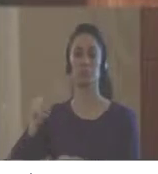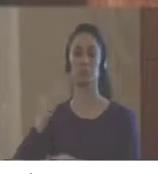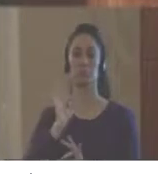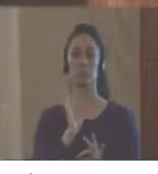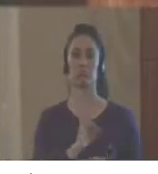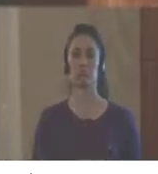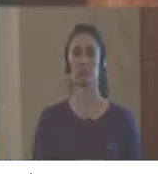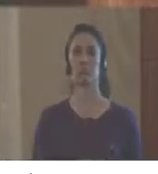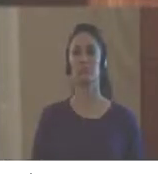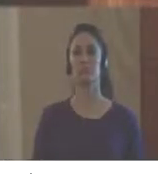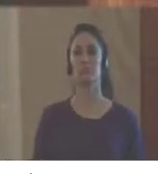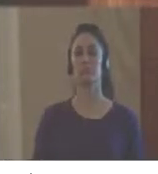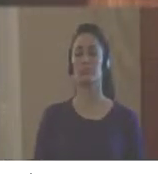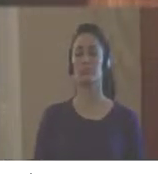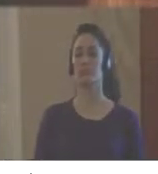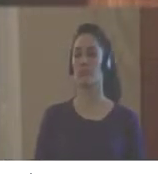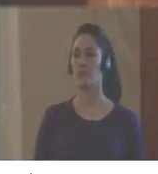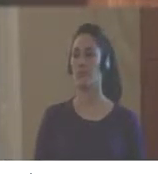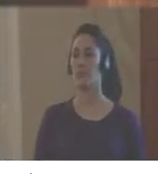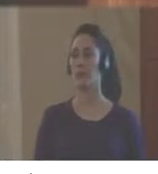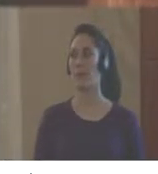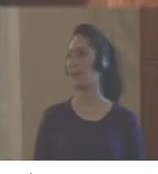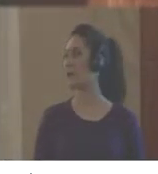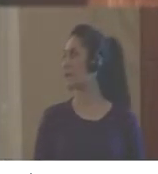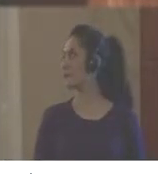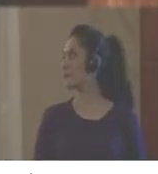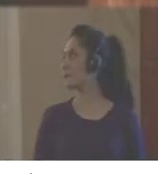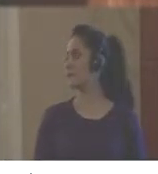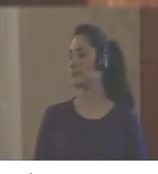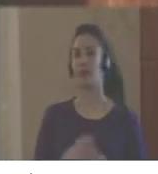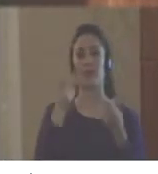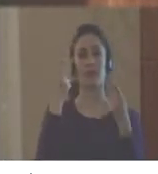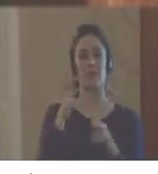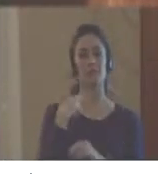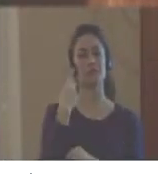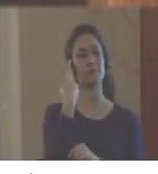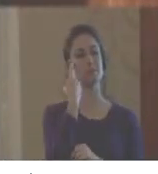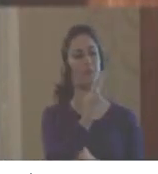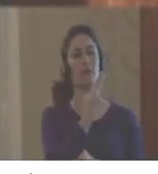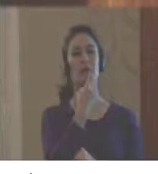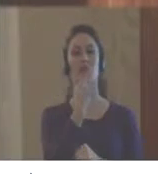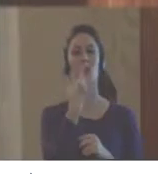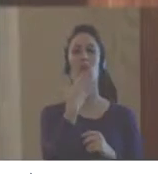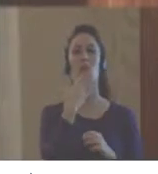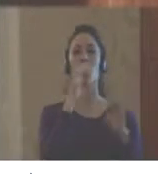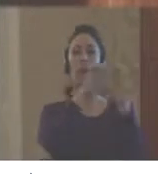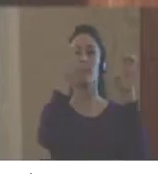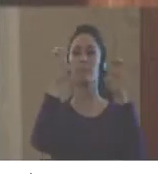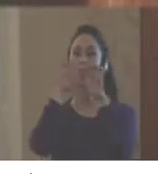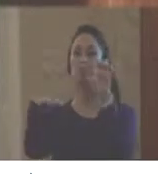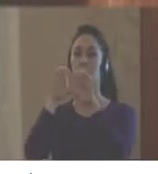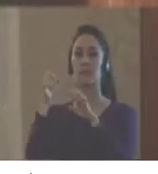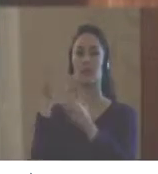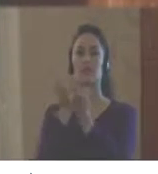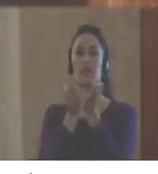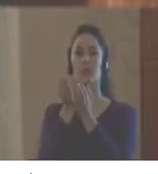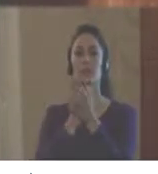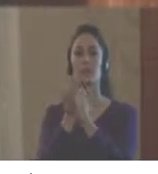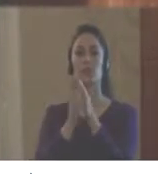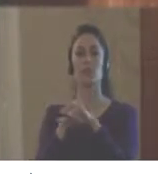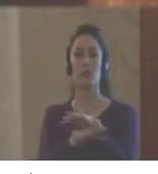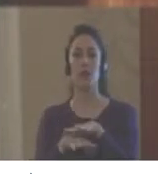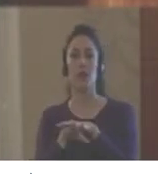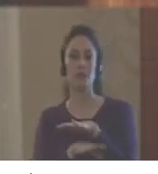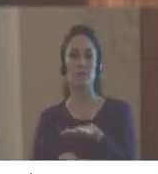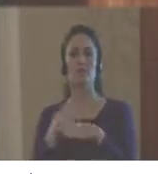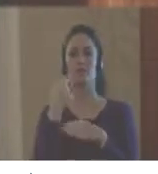indicator and comply with this indicator. And if you enter into the area of other indicators that are measuring providers,